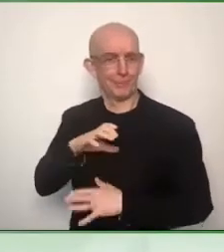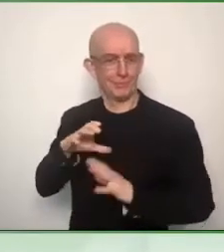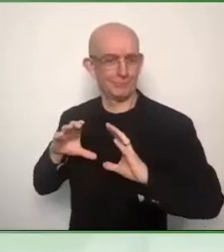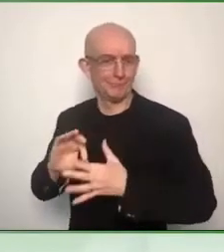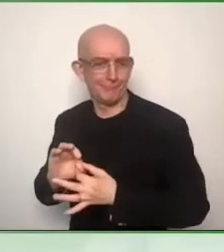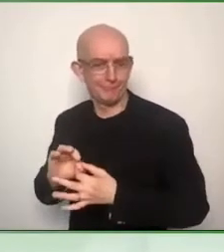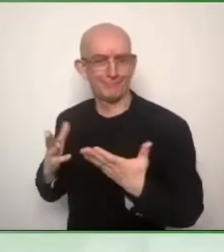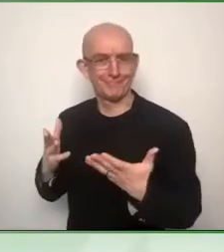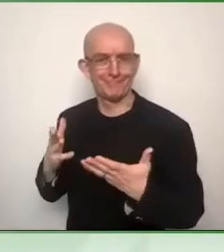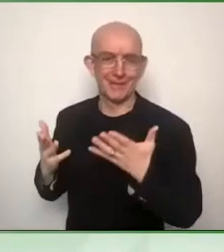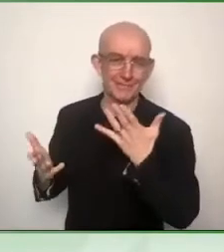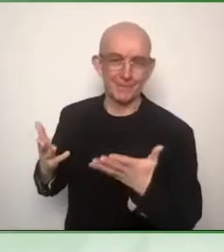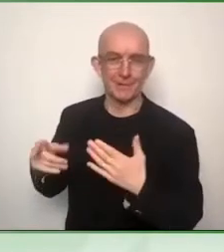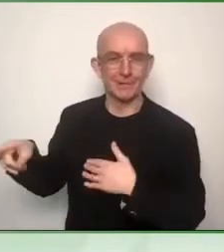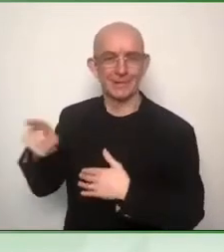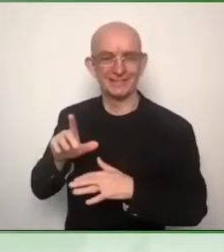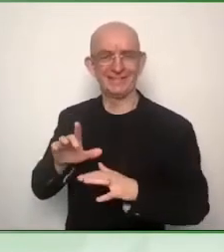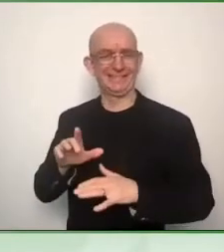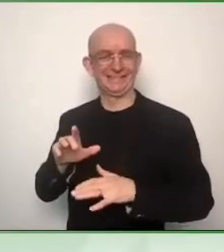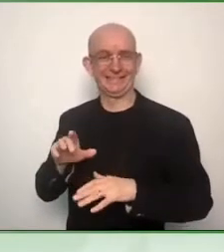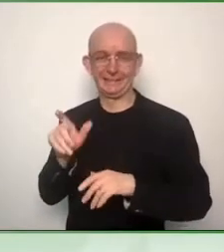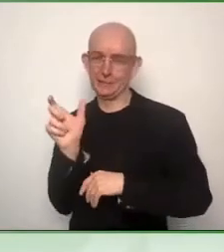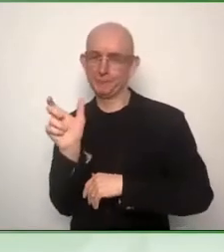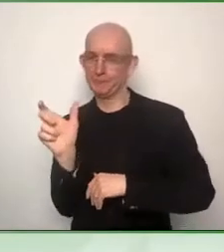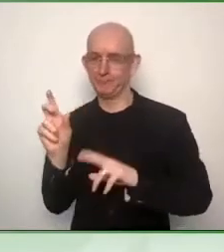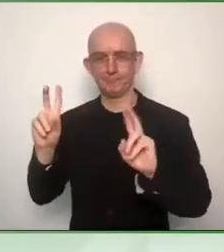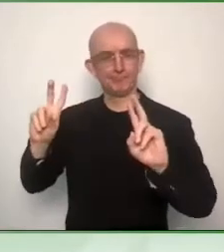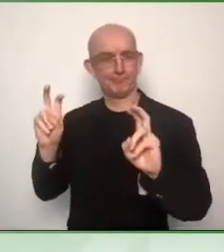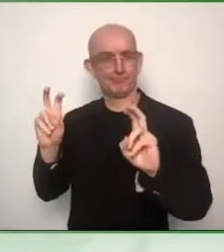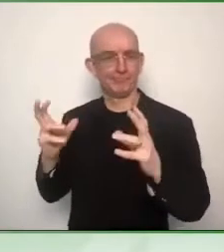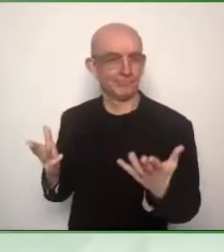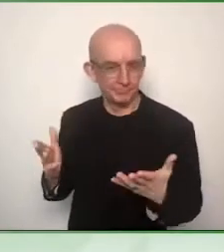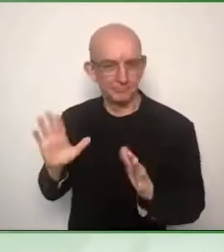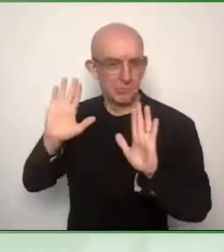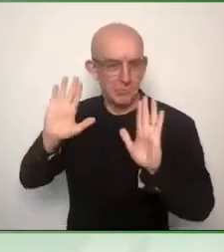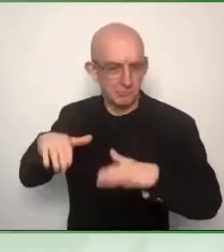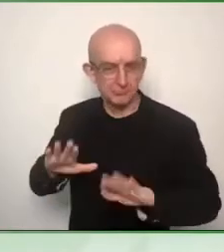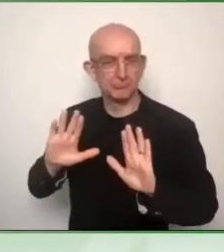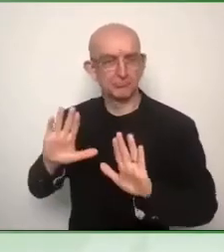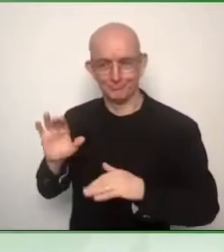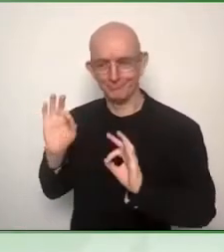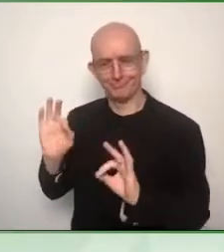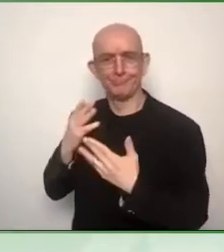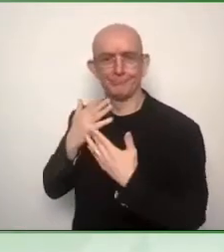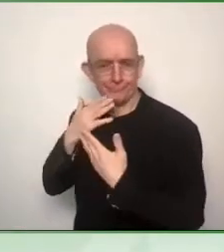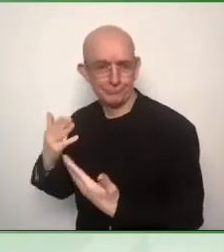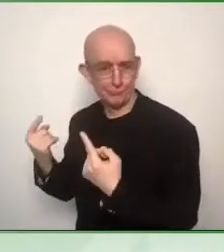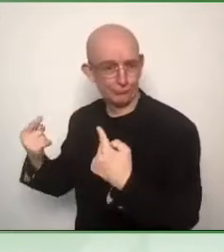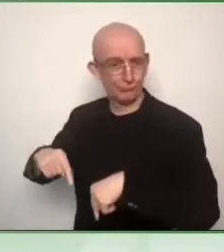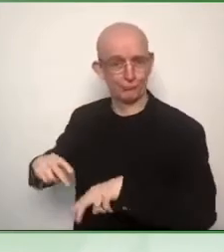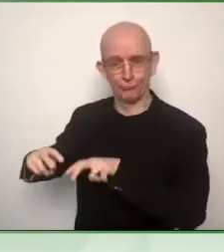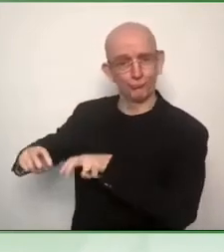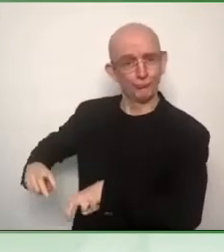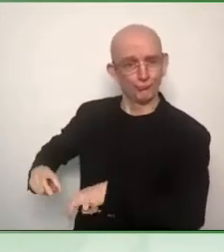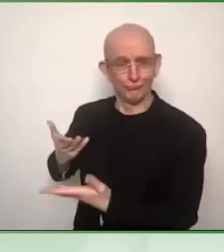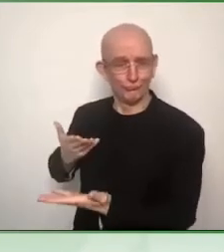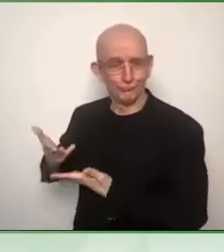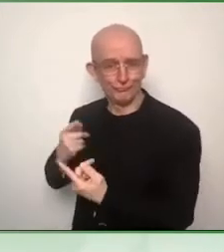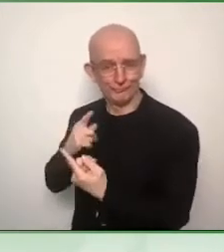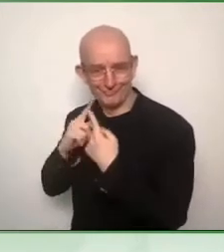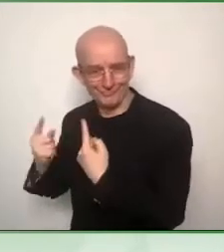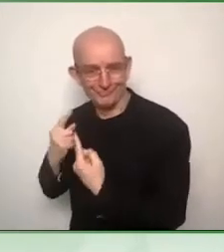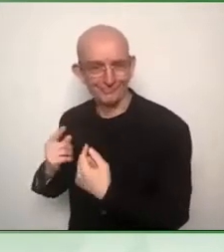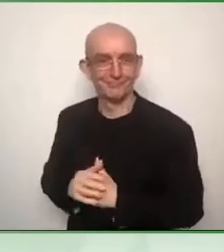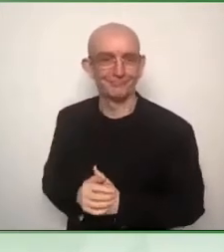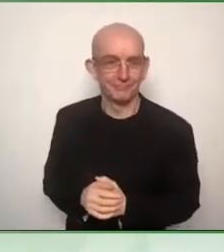And our in-person guest here is a good and dear old friend from